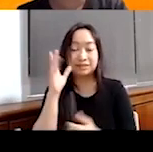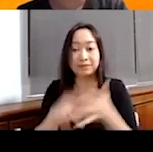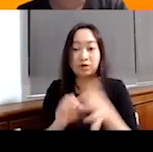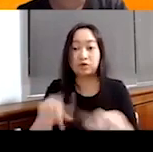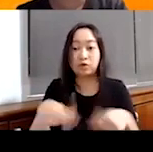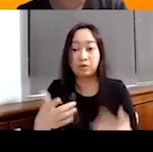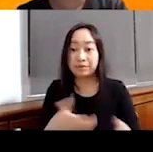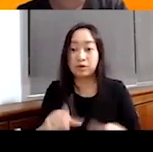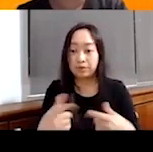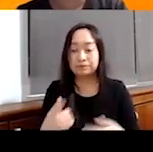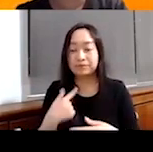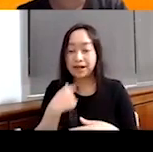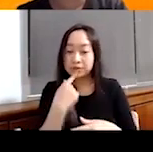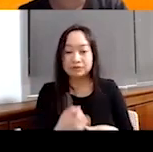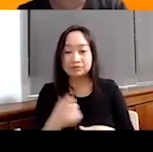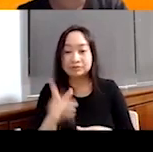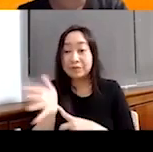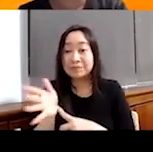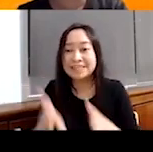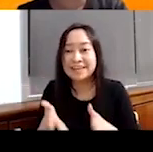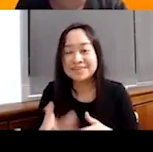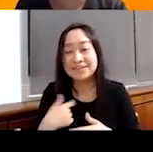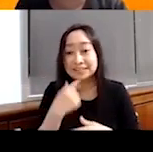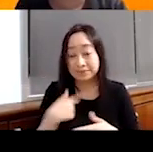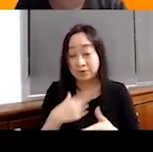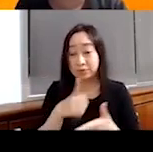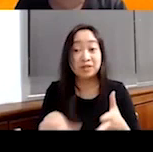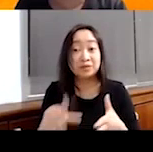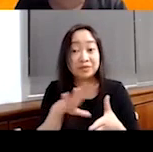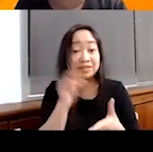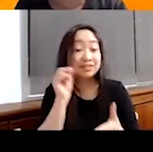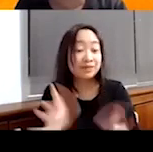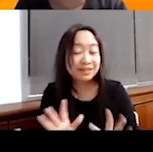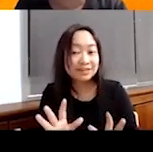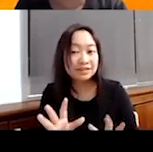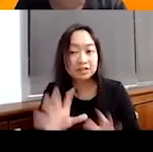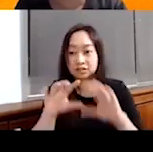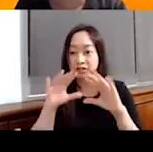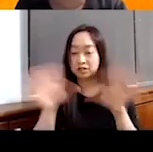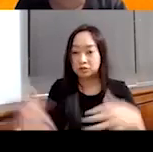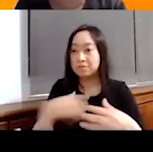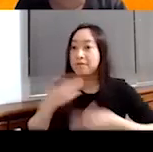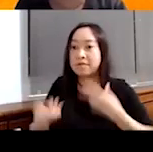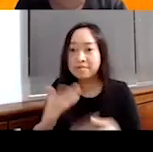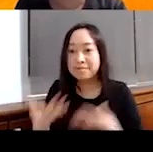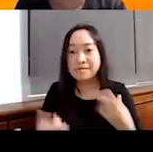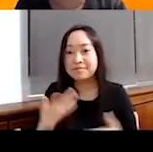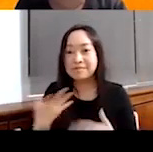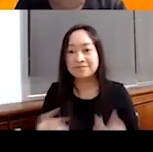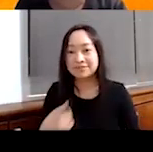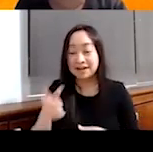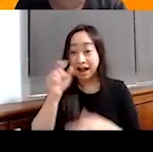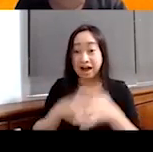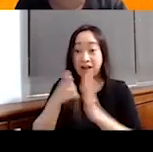And I said to them, I, we had five minutes left. And I said, well, tell me what you've learned. The room erupted. And a half hour later, they were still